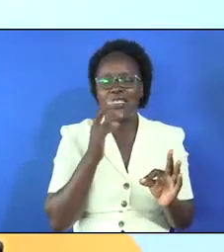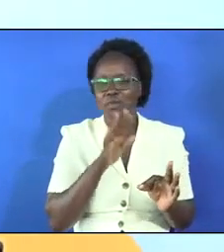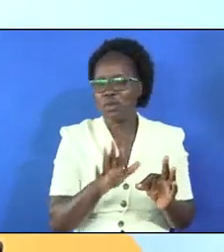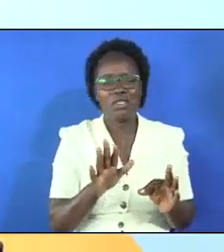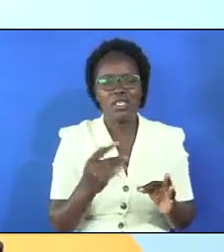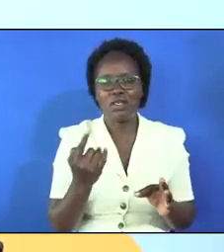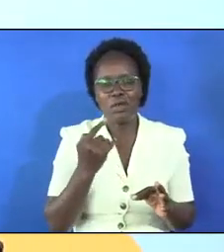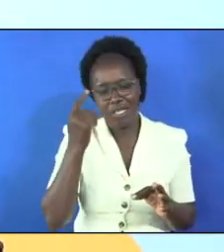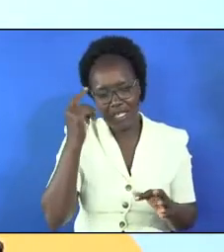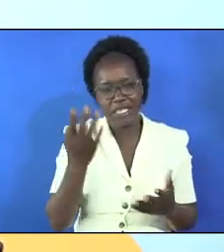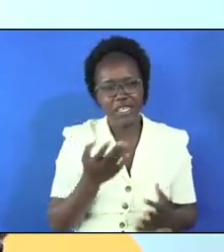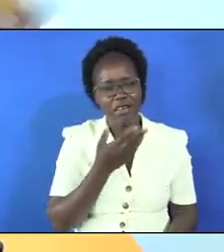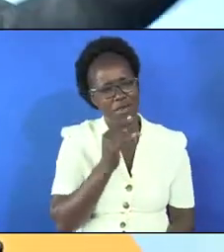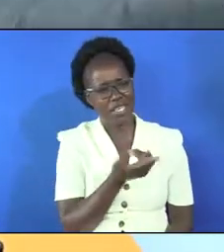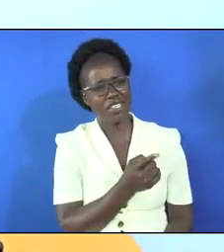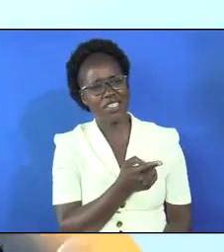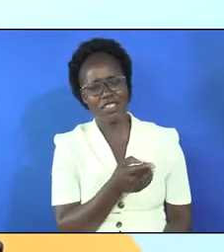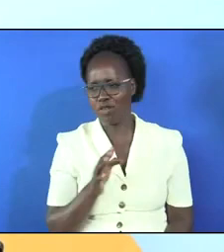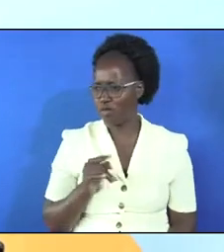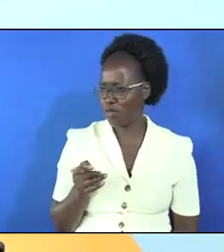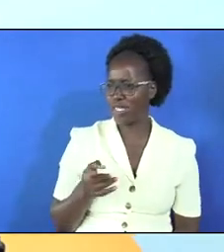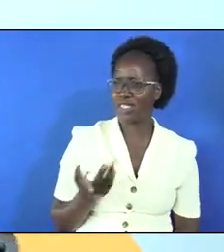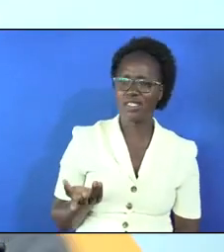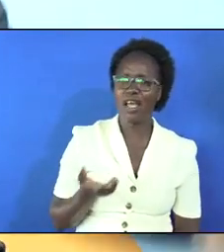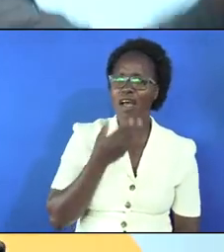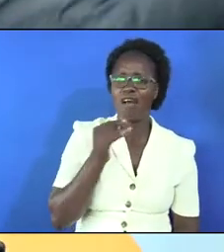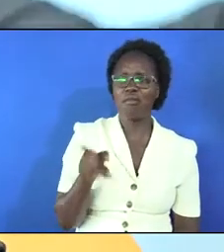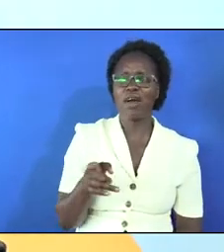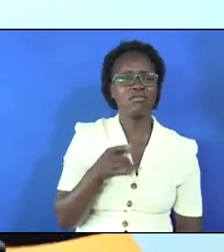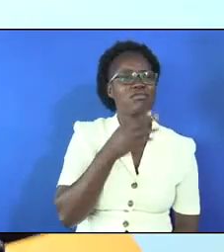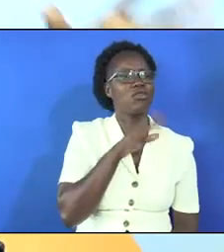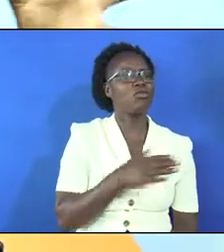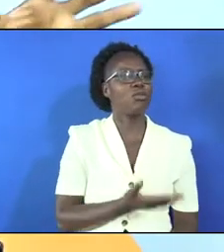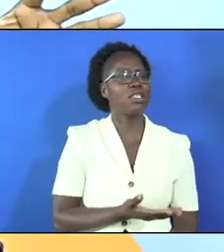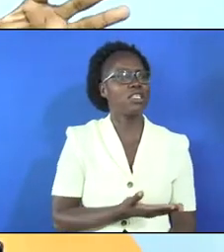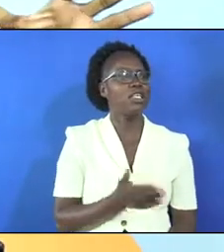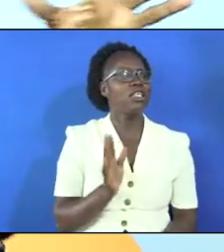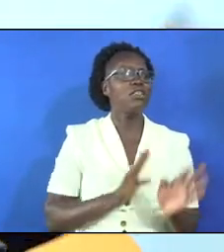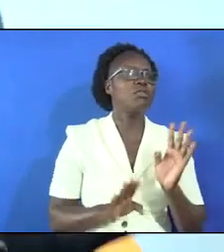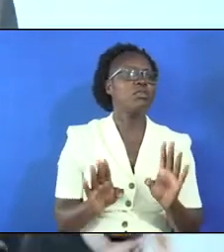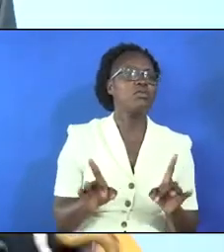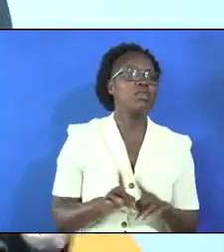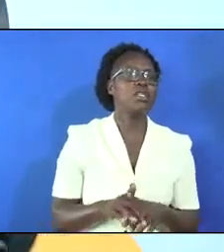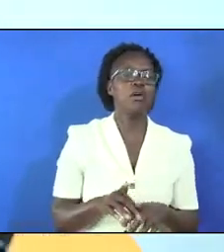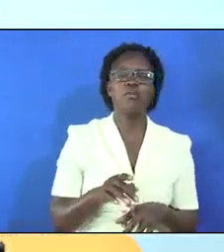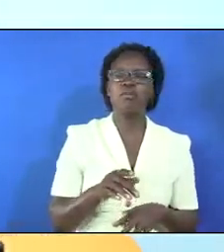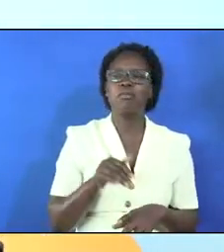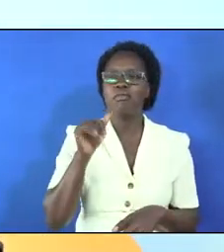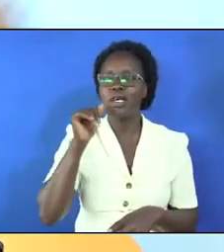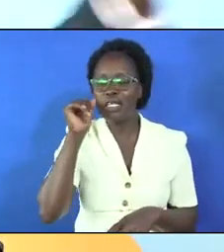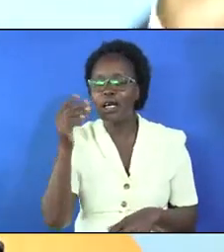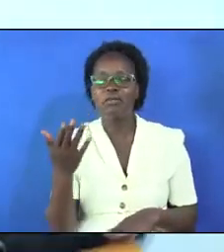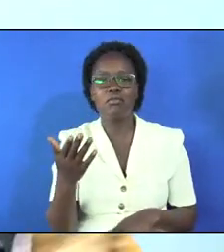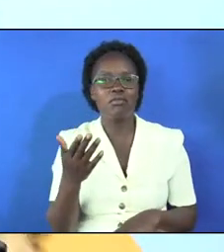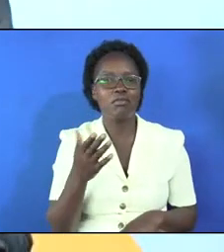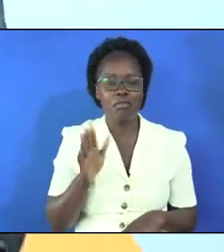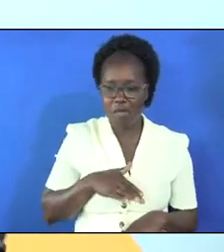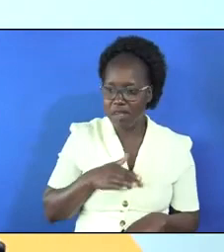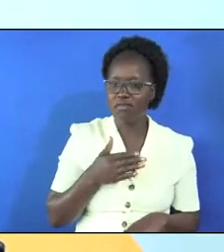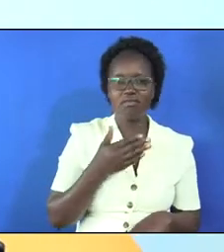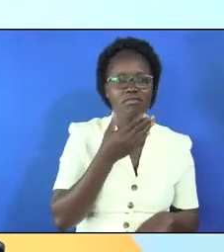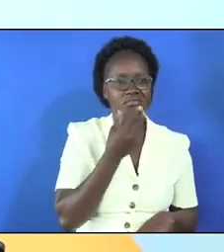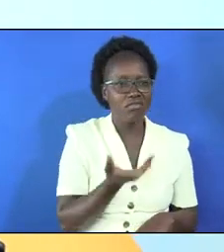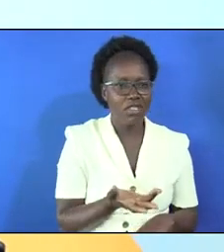the only thing you can say this man this woman this man this woman you behave like adam this man this woman